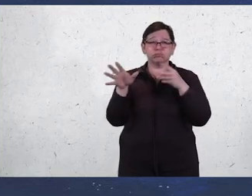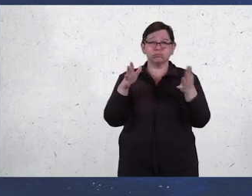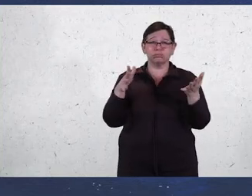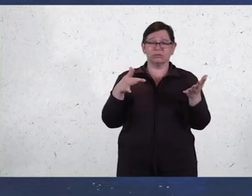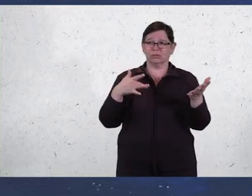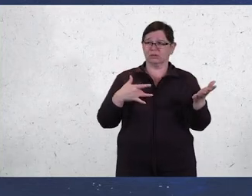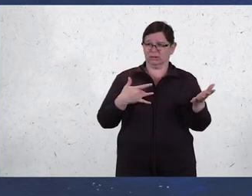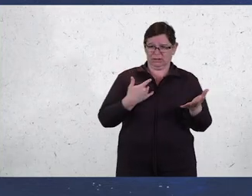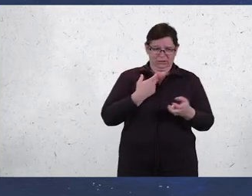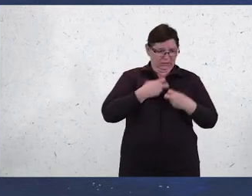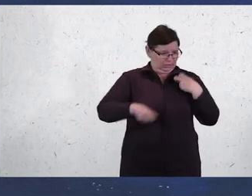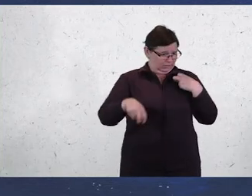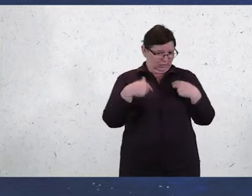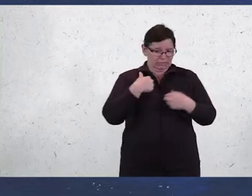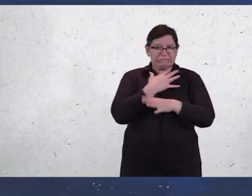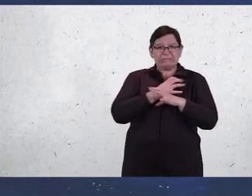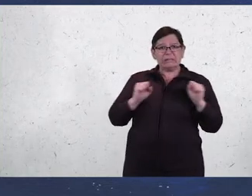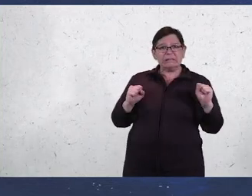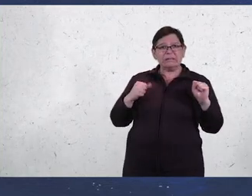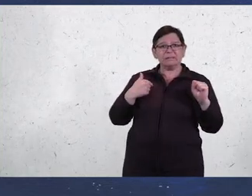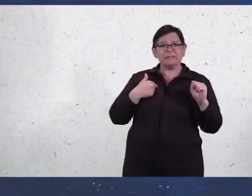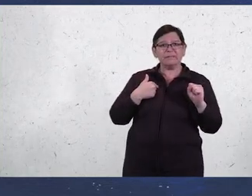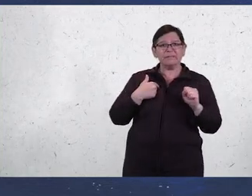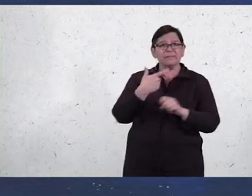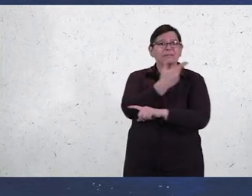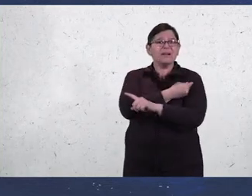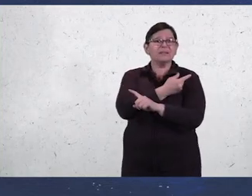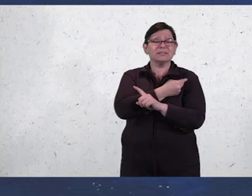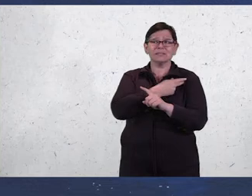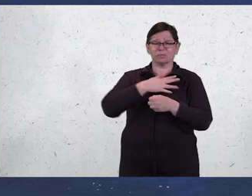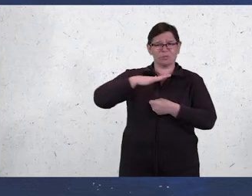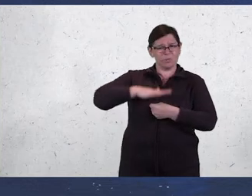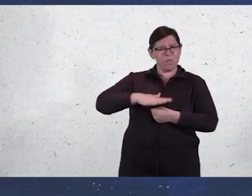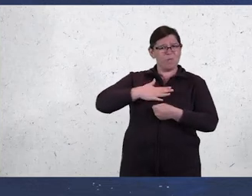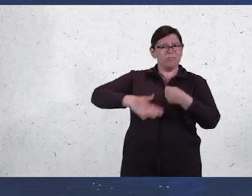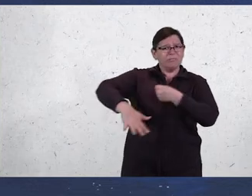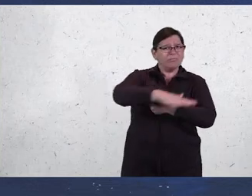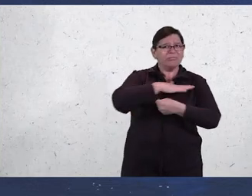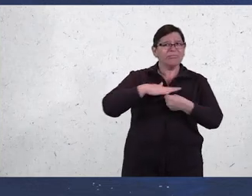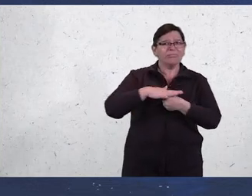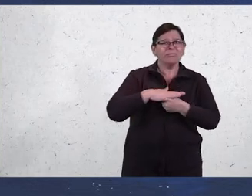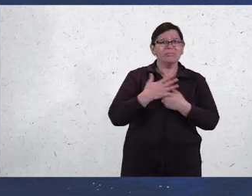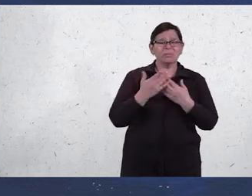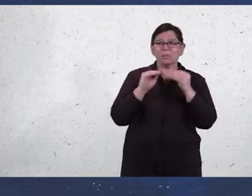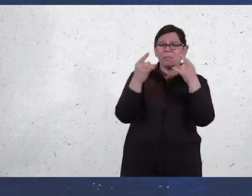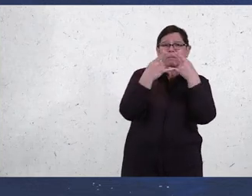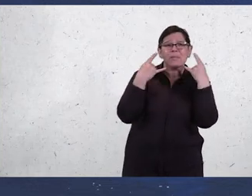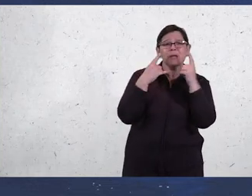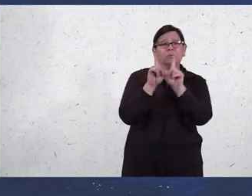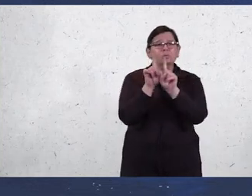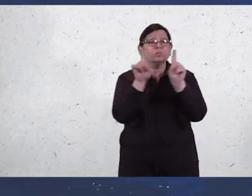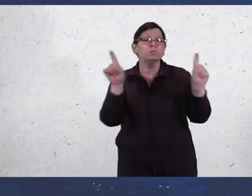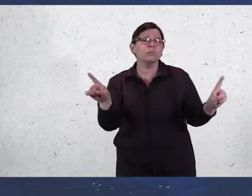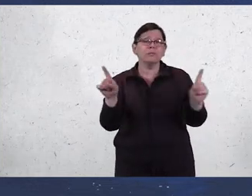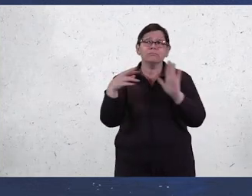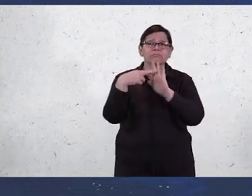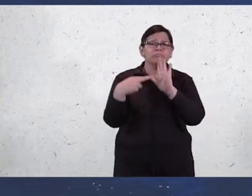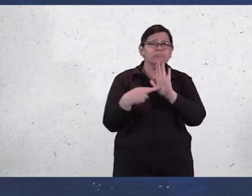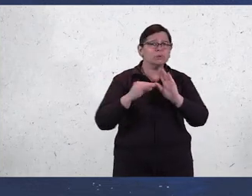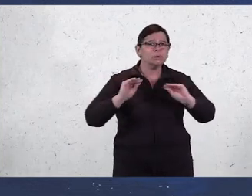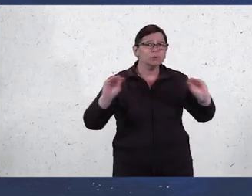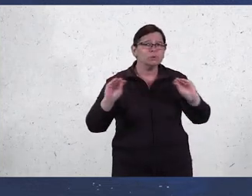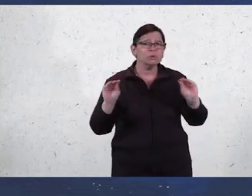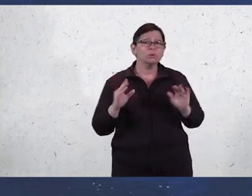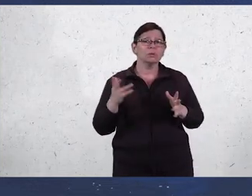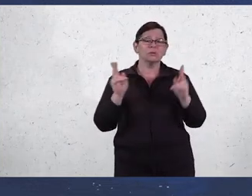The vaccination rate is low in my area and there are no masking or